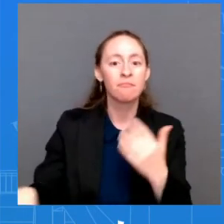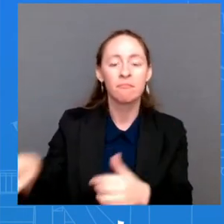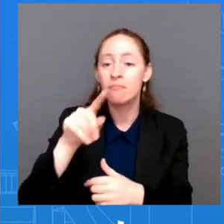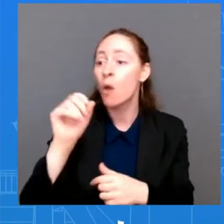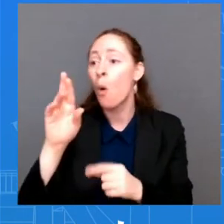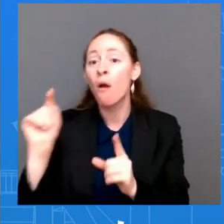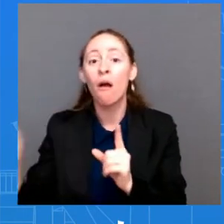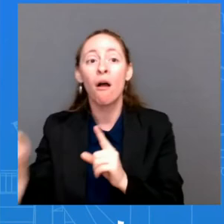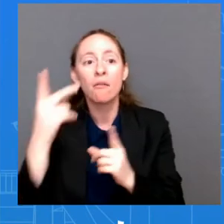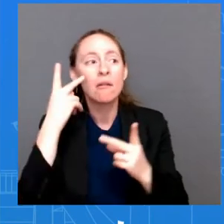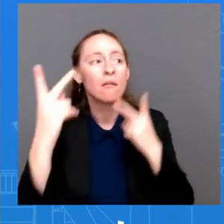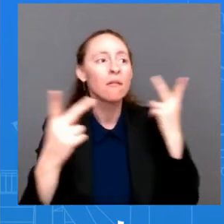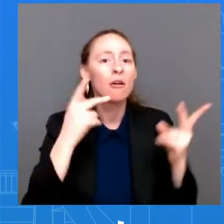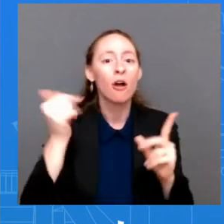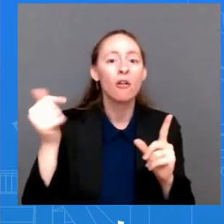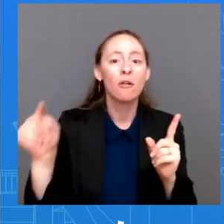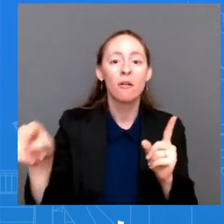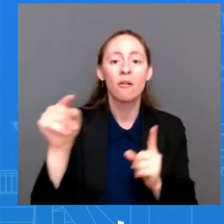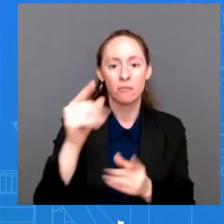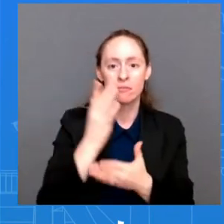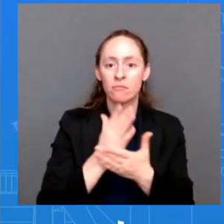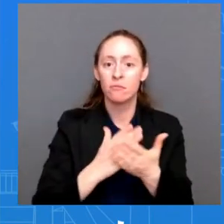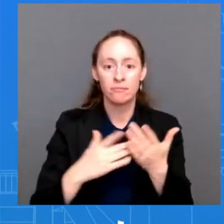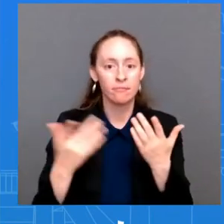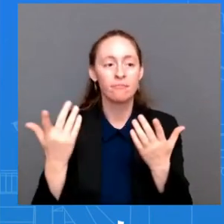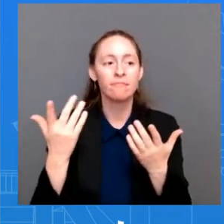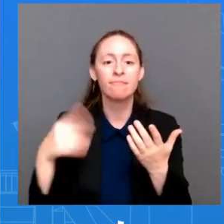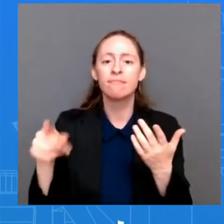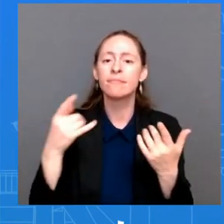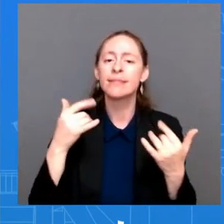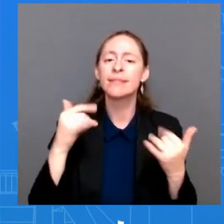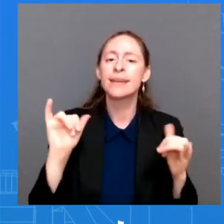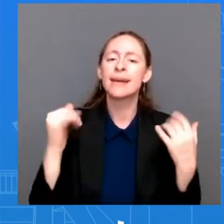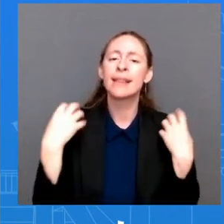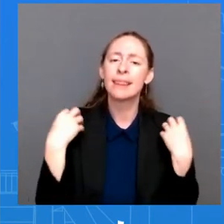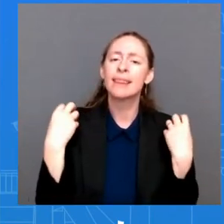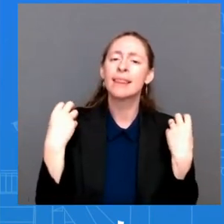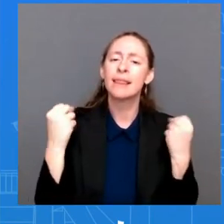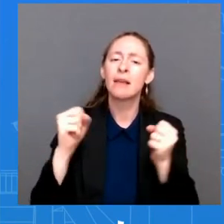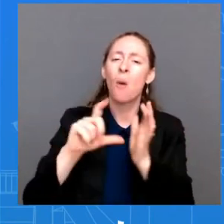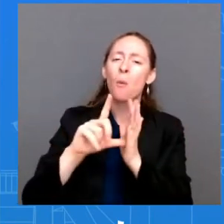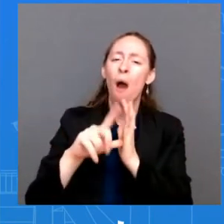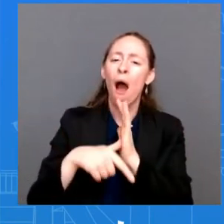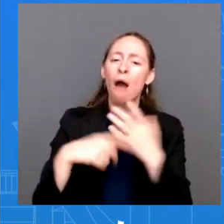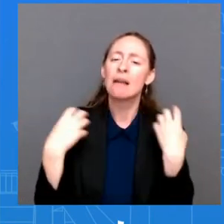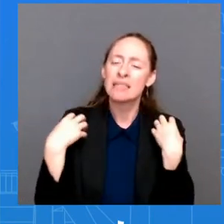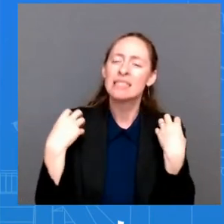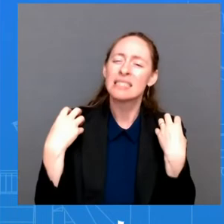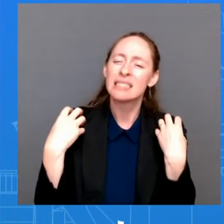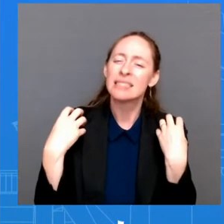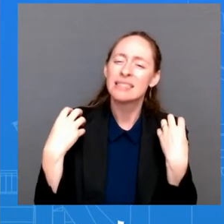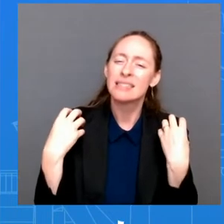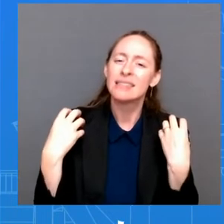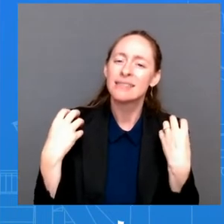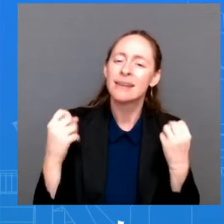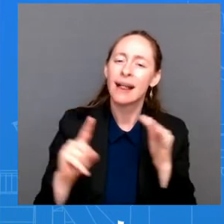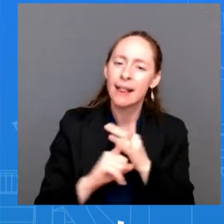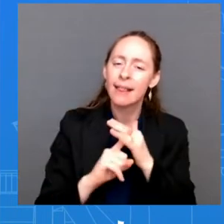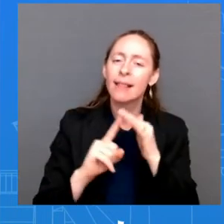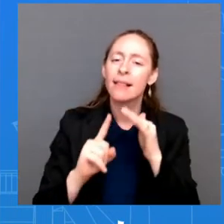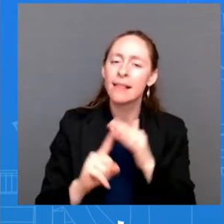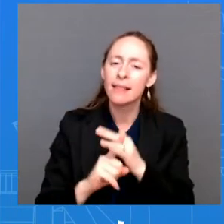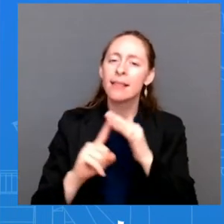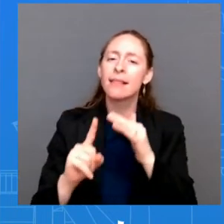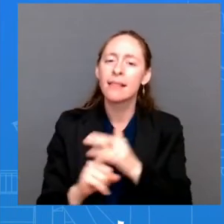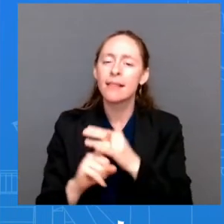away right away. They kind of linger. Those minimal symptoms kind of linger for some time. So you could expect that. And